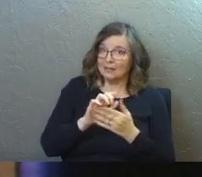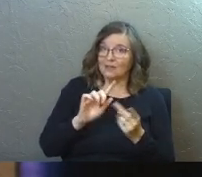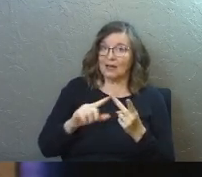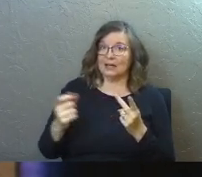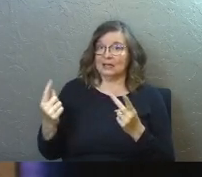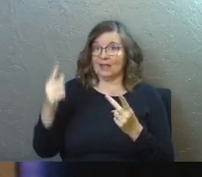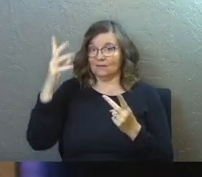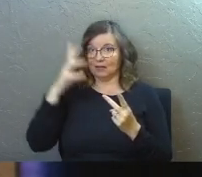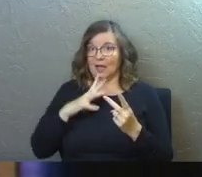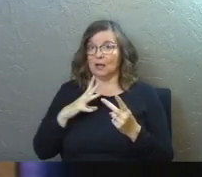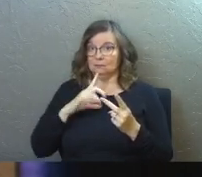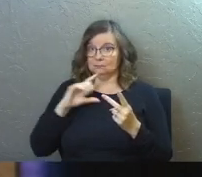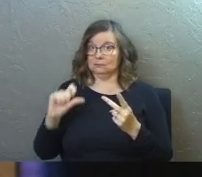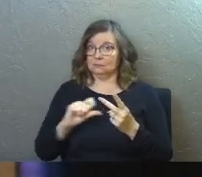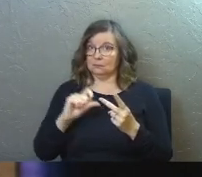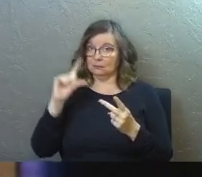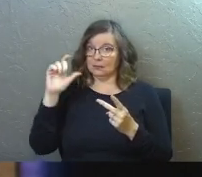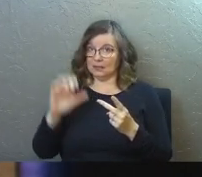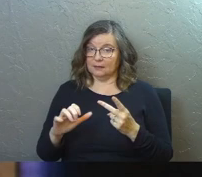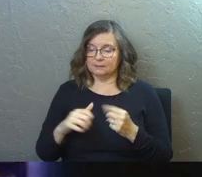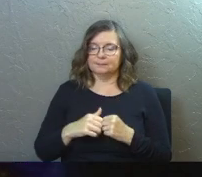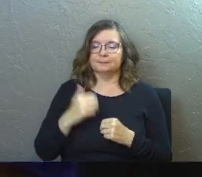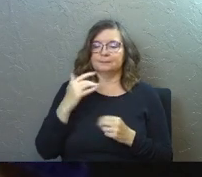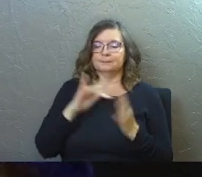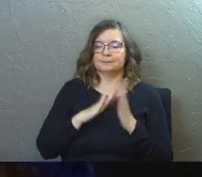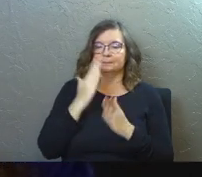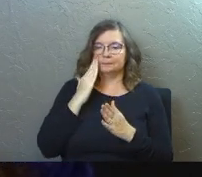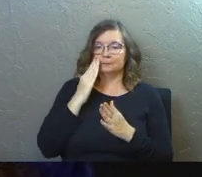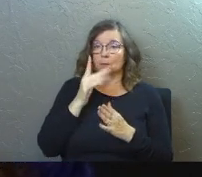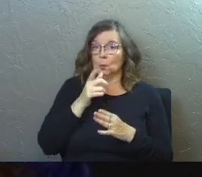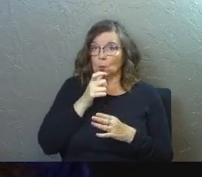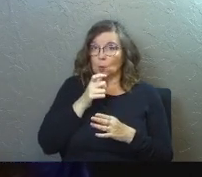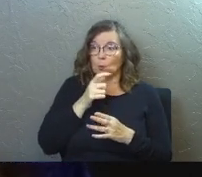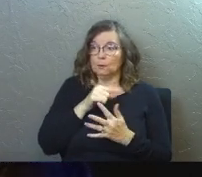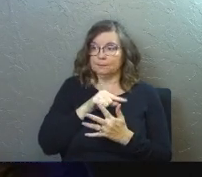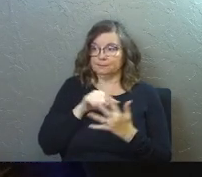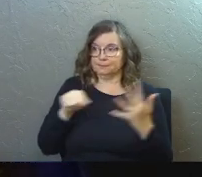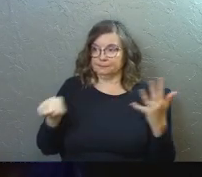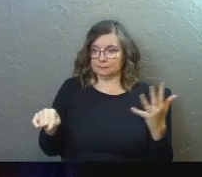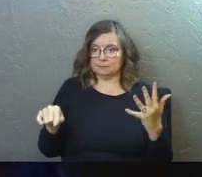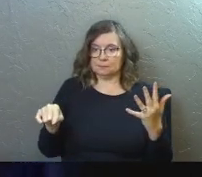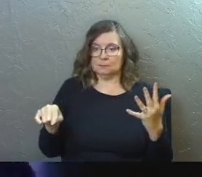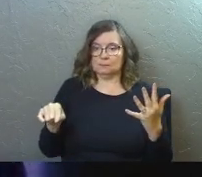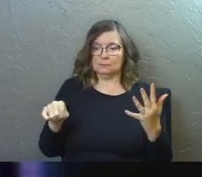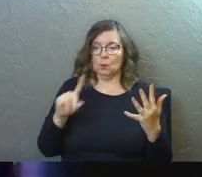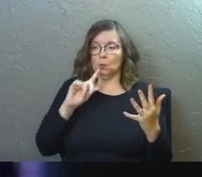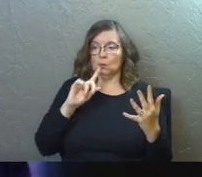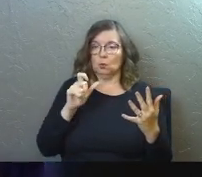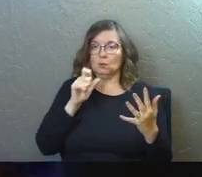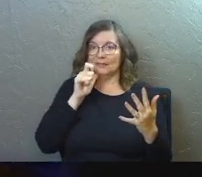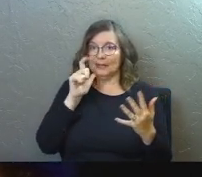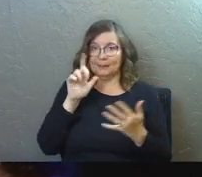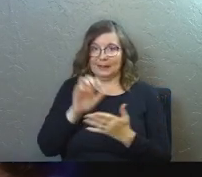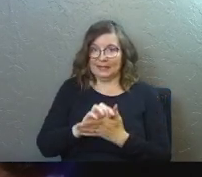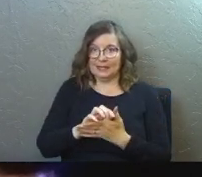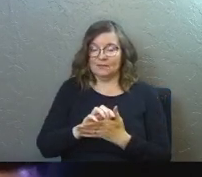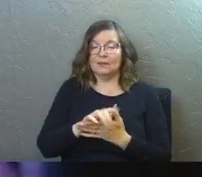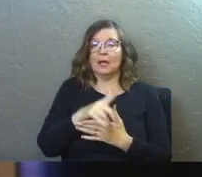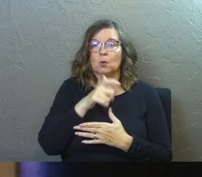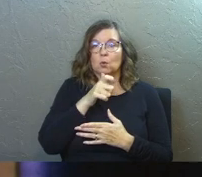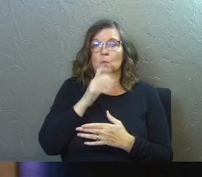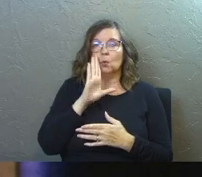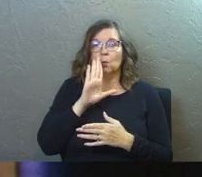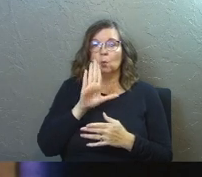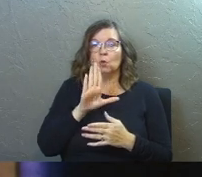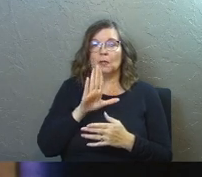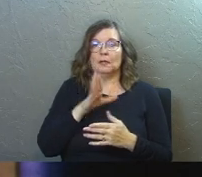11 guys who do believe. Jesus knew from the beginning, those who were, uh, who those were, who did not believe and who it